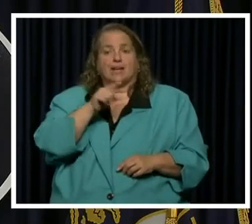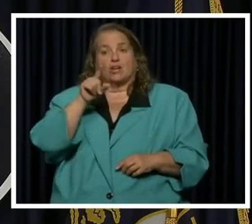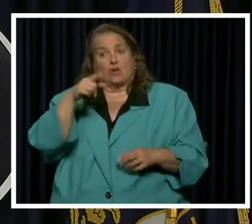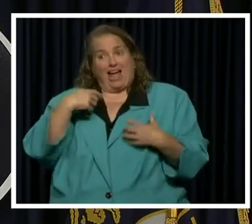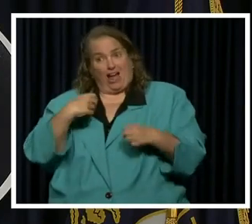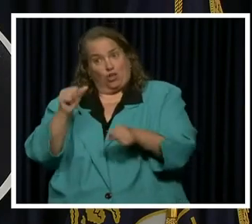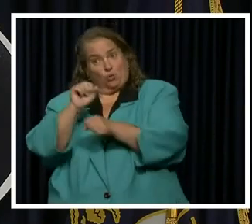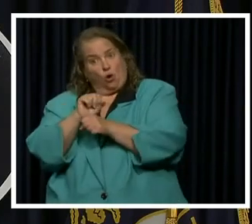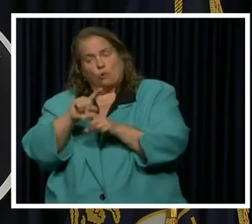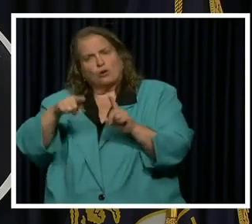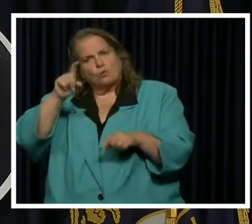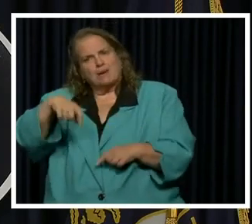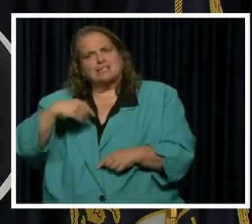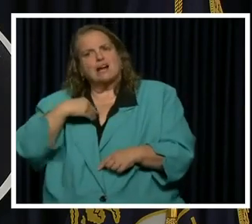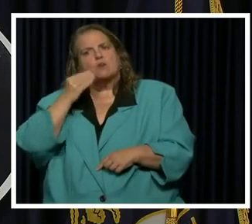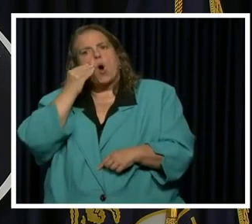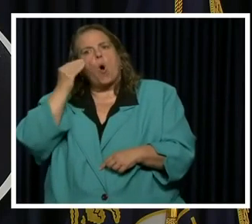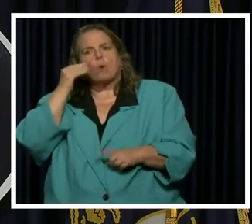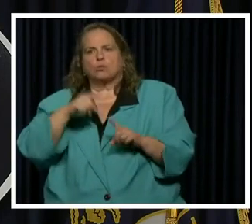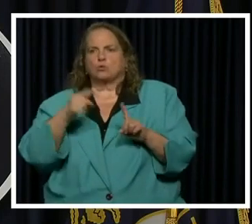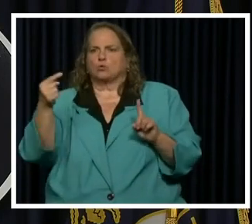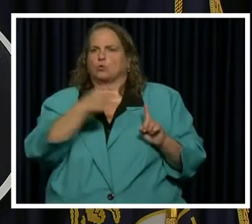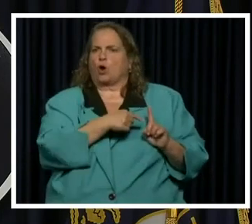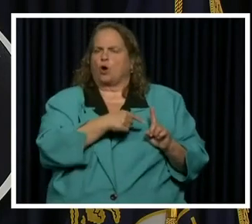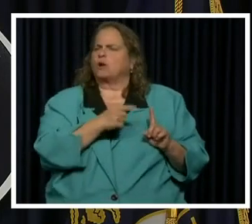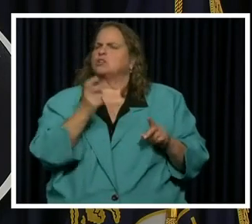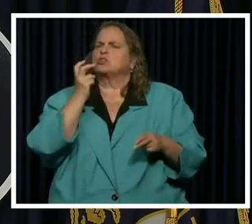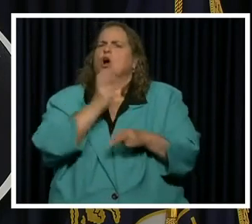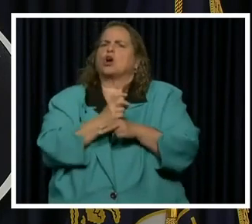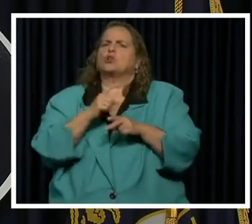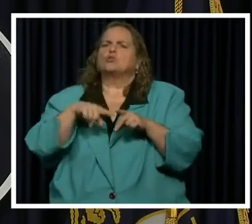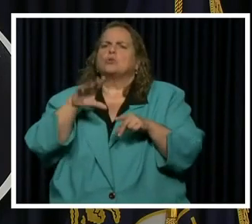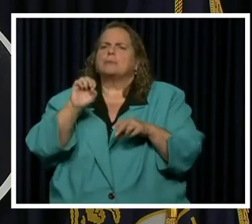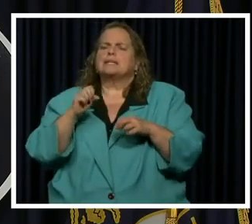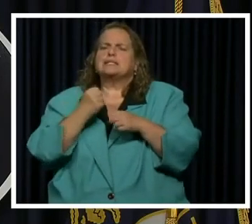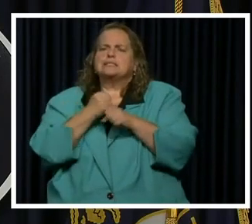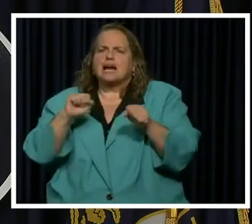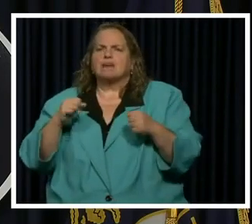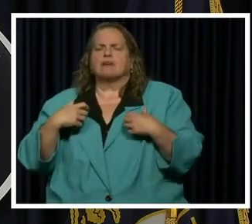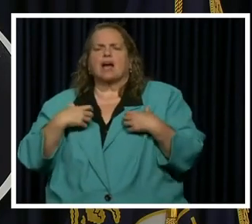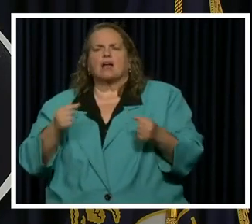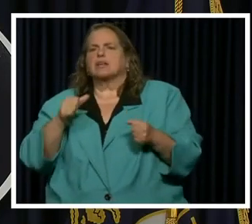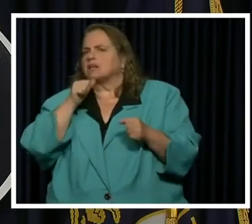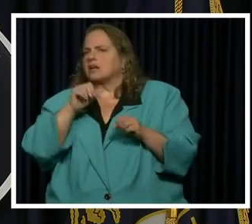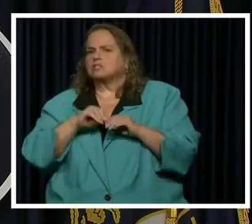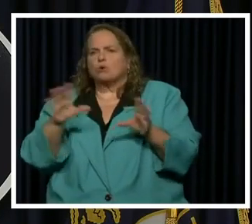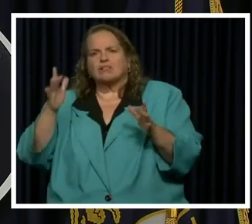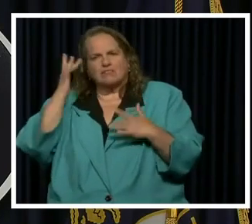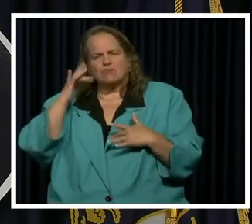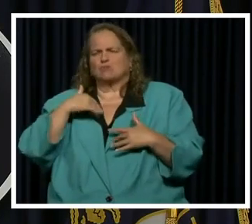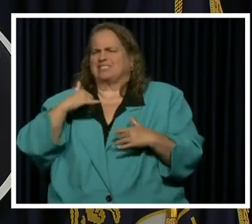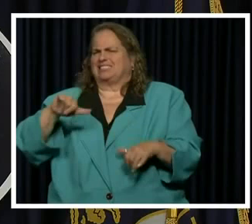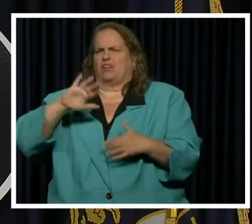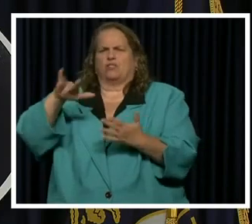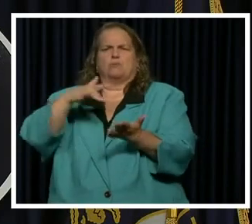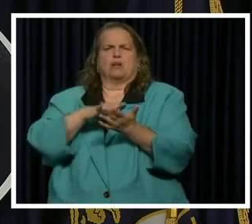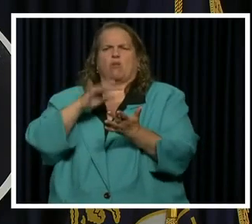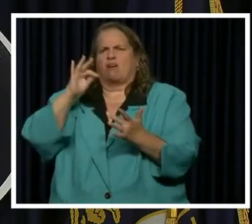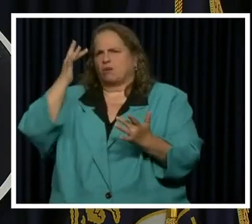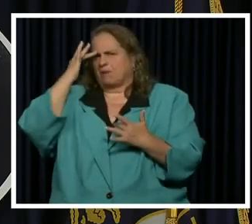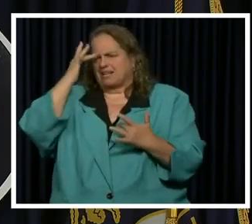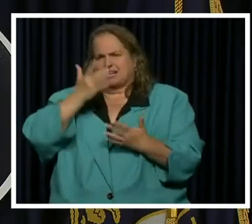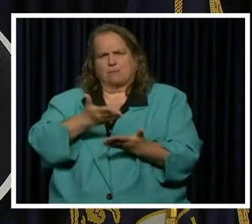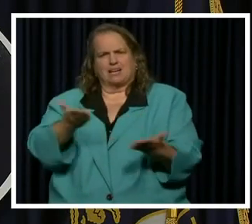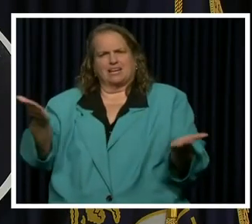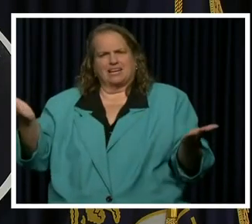a home to come home to, it's really hard to be safe, healthy and not spread the virus. And we're still in the middle of a pandemic and it's